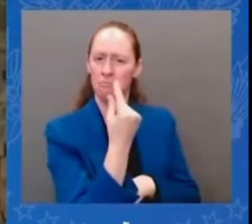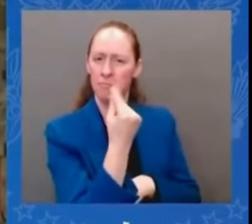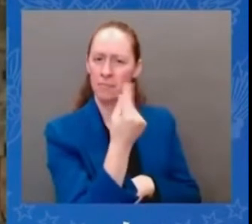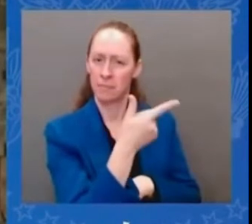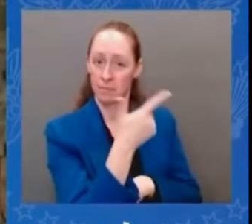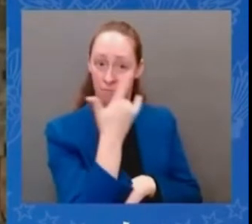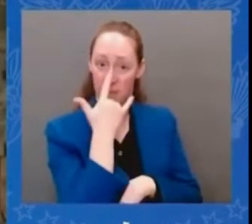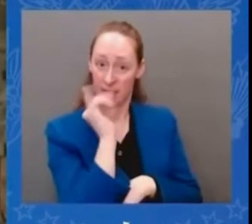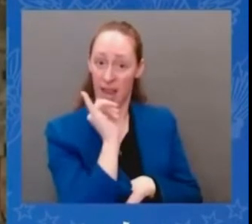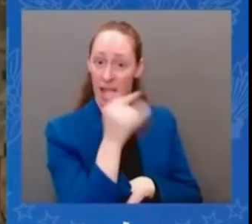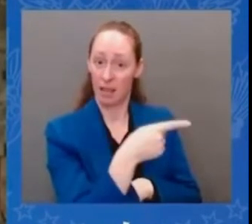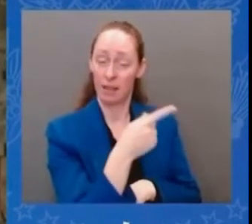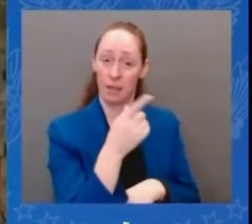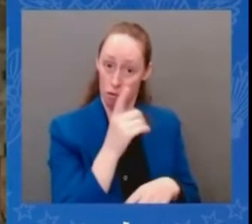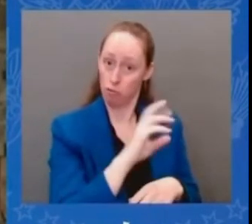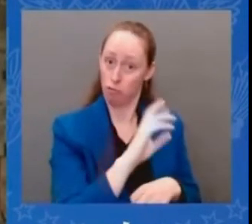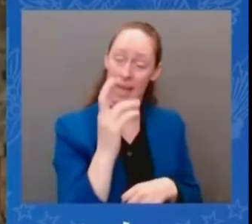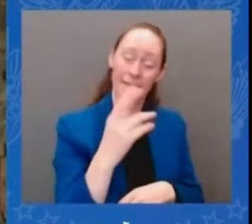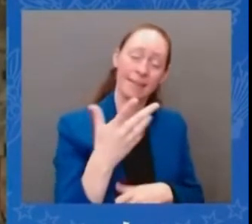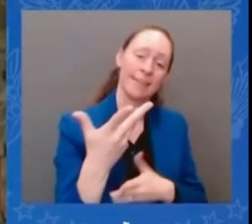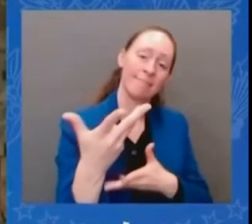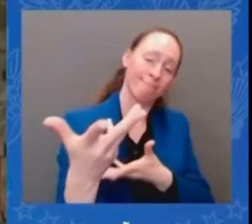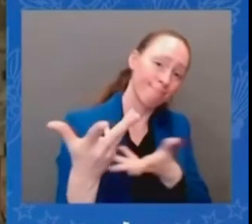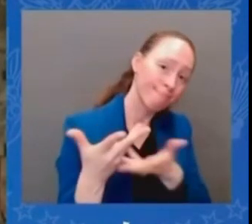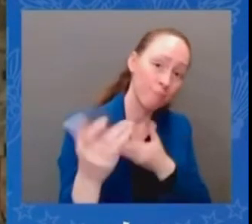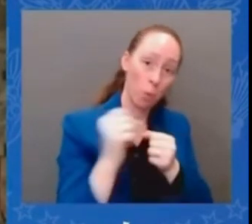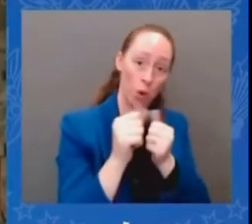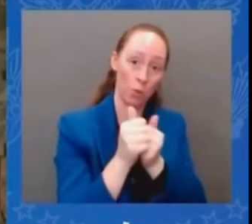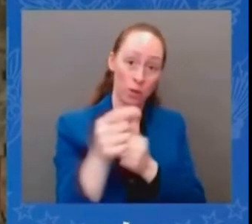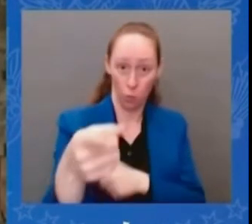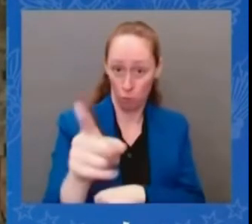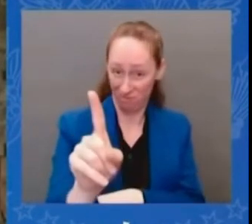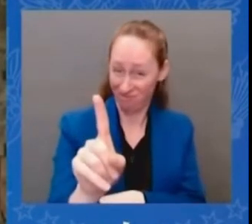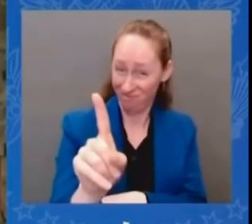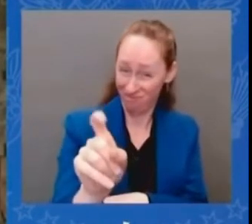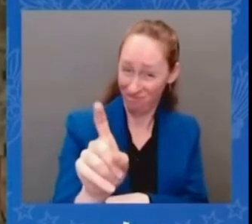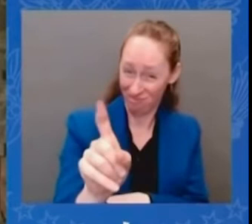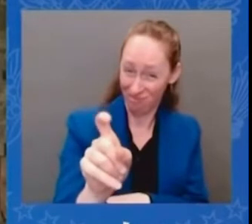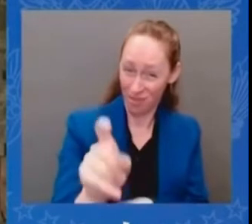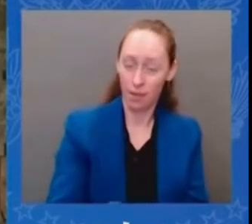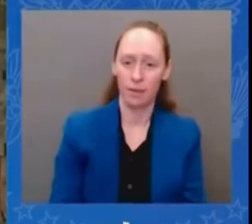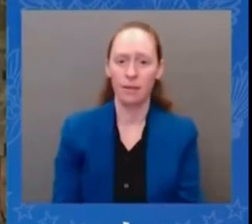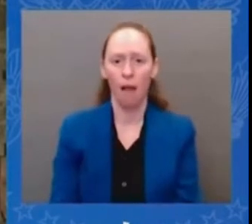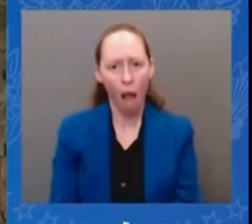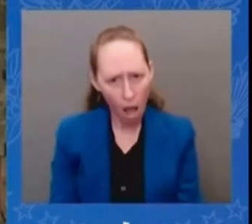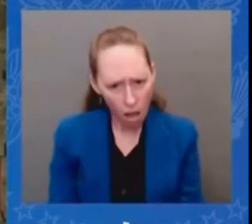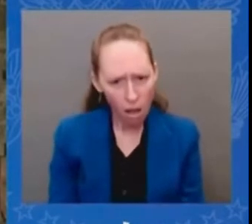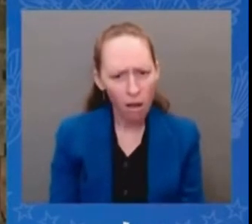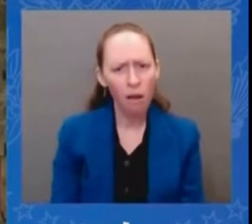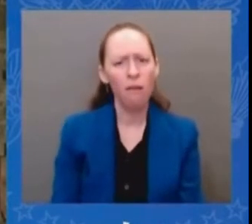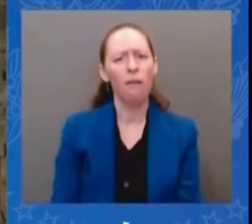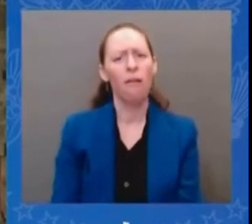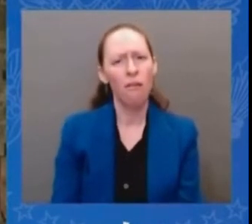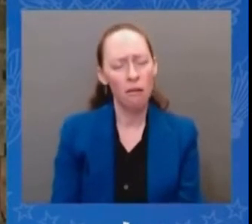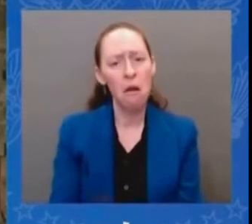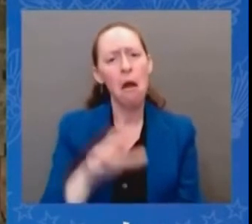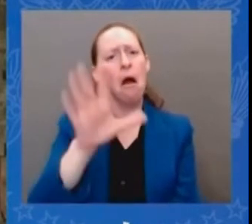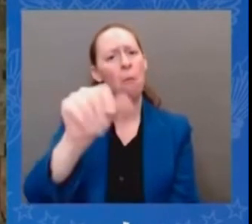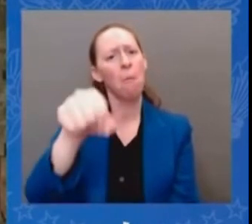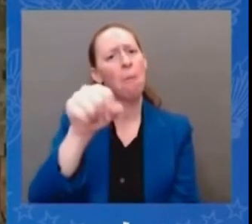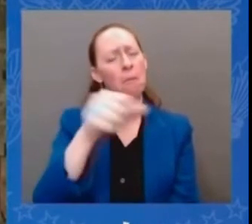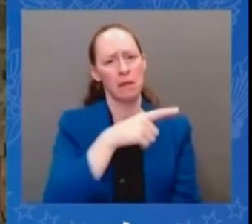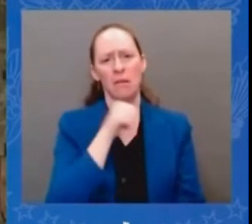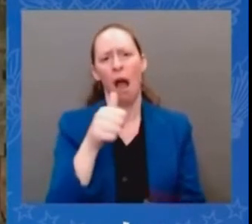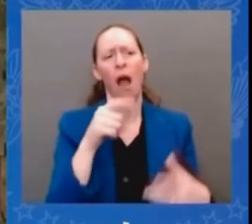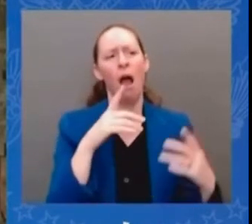yes i didn't find him more confrontational or more conciliatory i found him the way he's always been direct